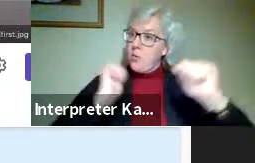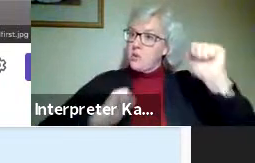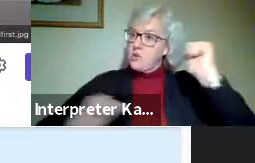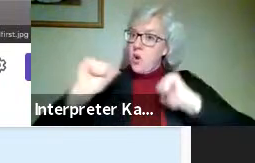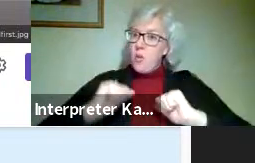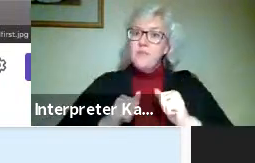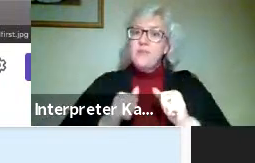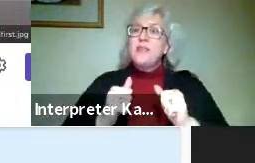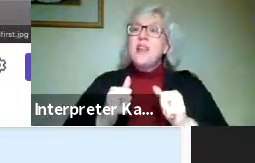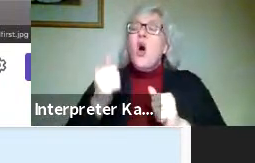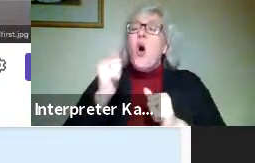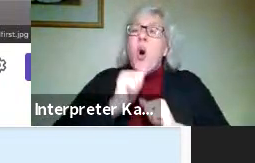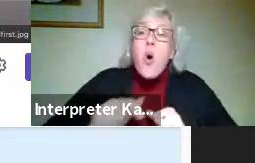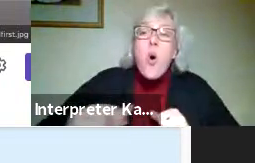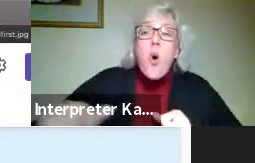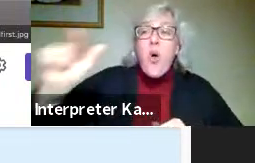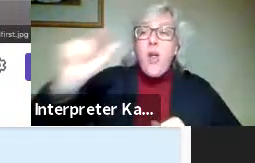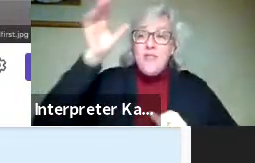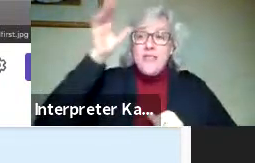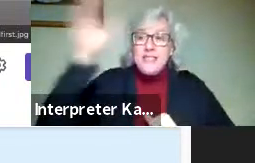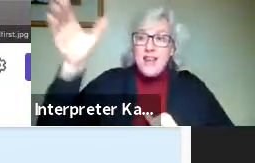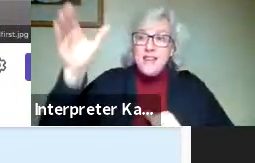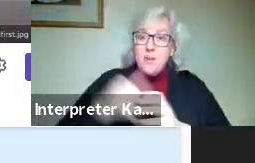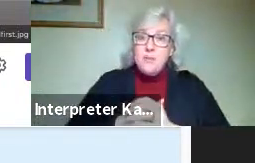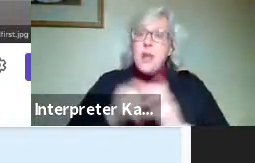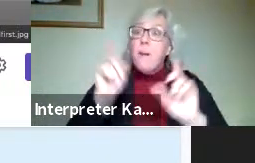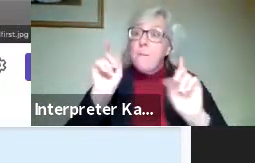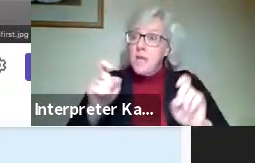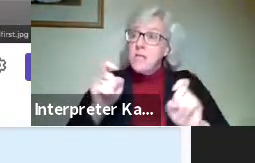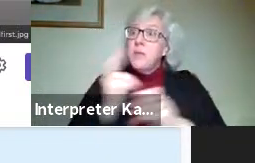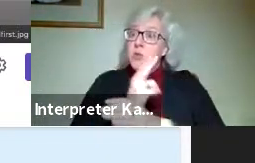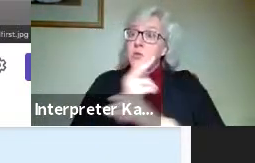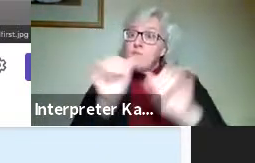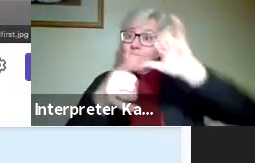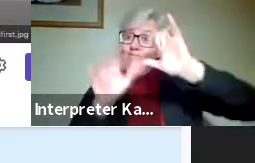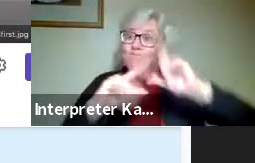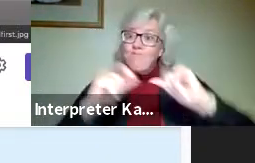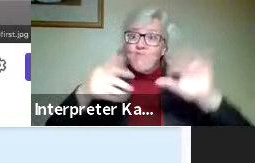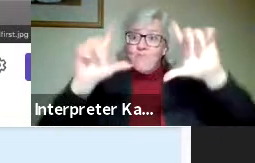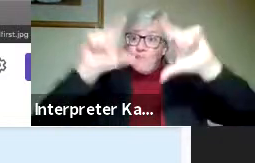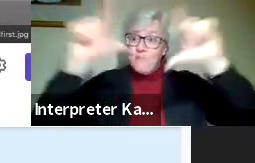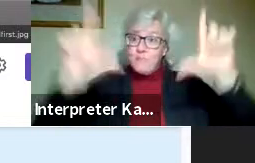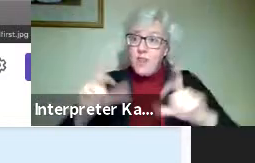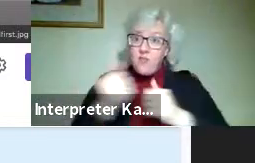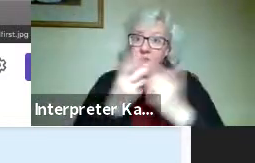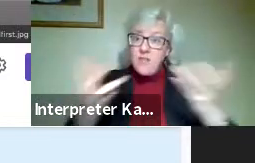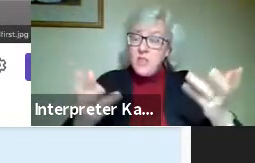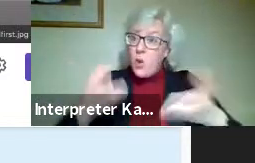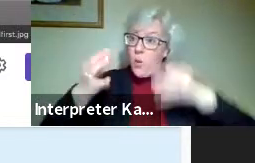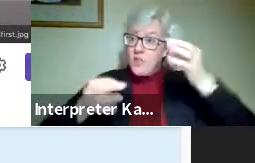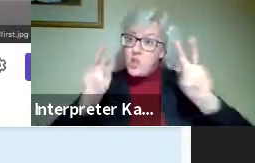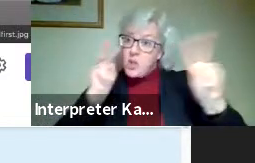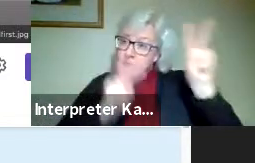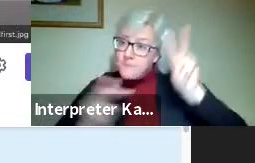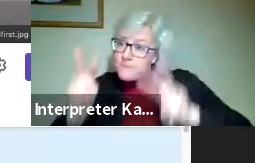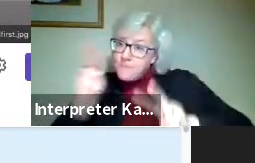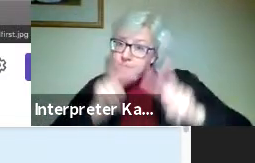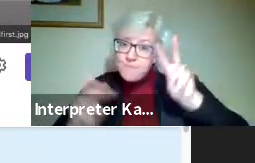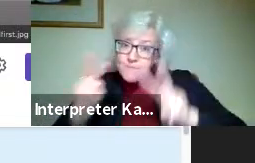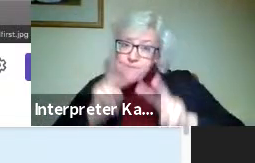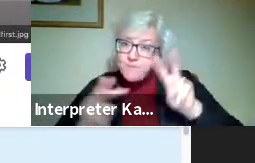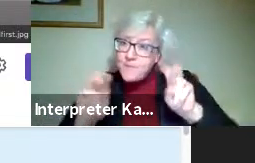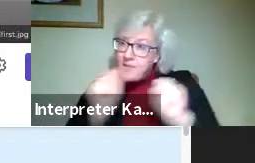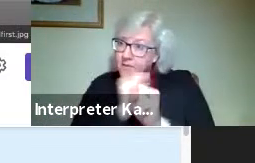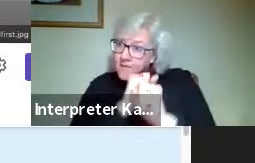Every single one of these concepts has to be scalable. So, when our judges take a look at these designs, they have to